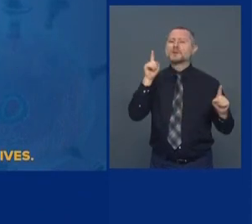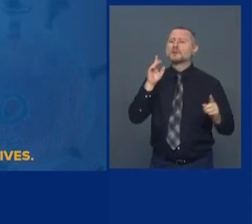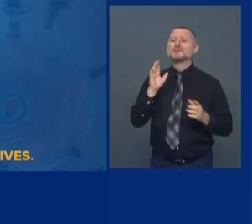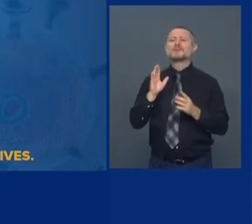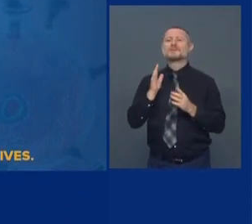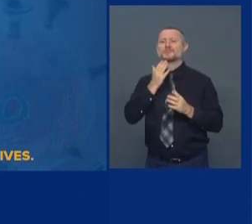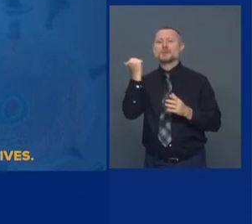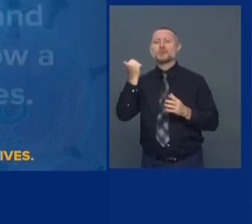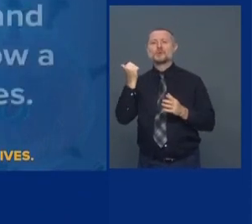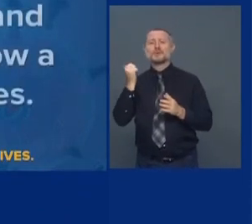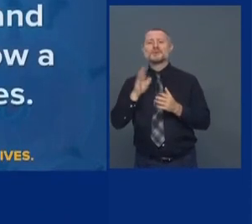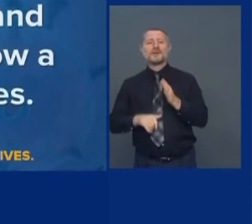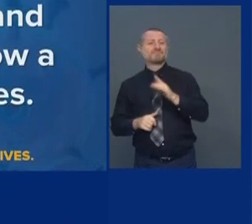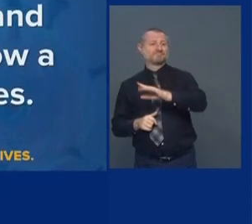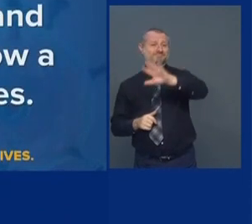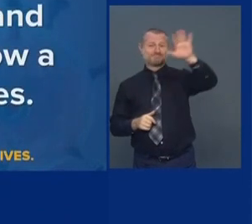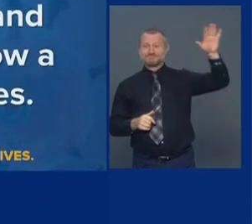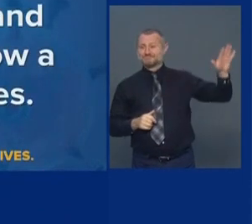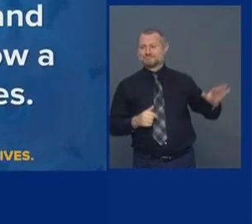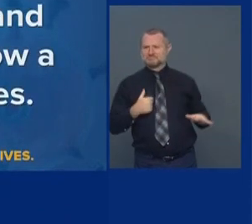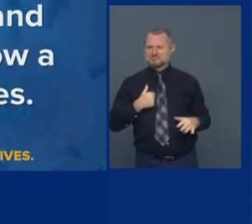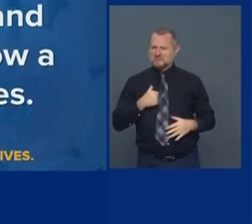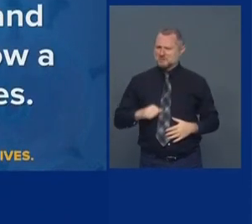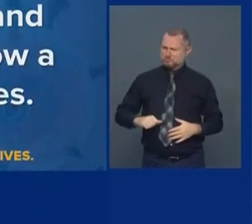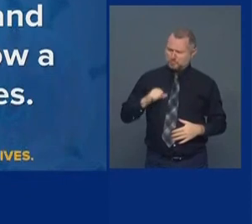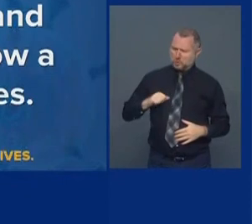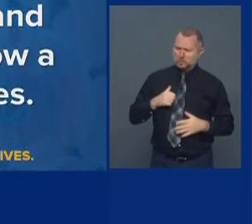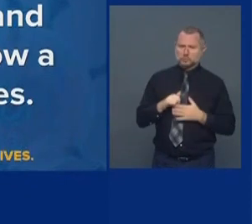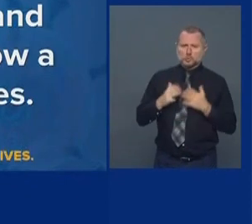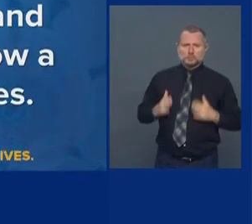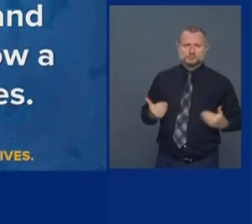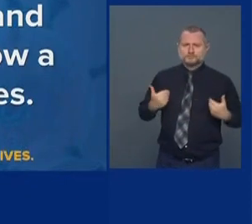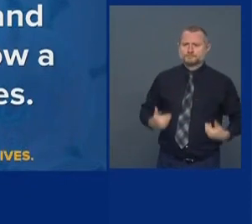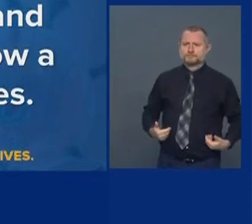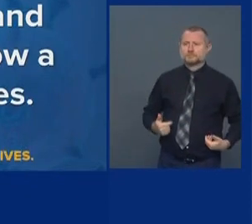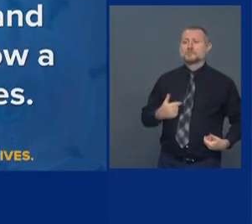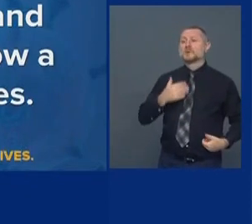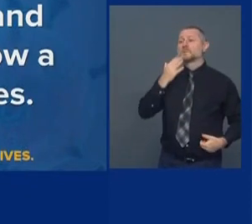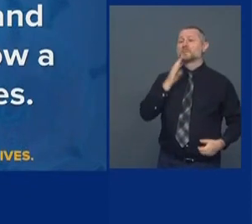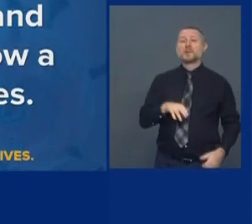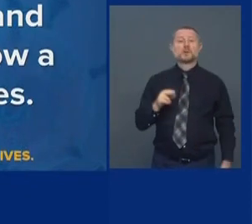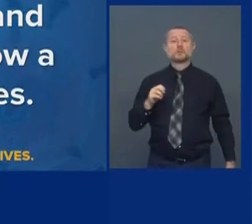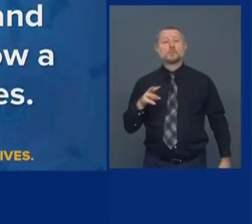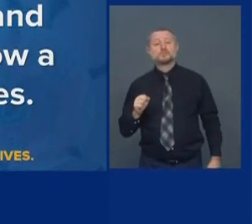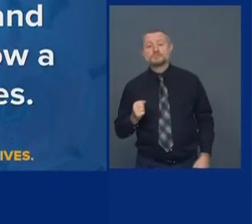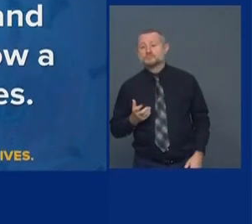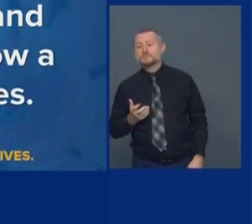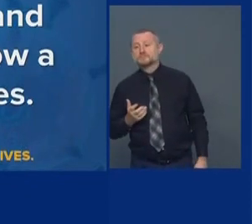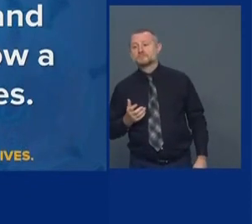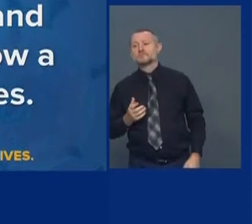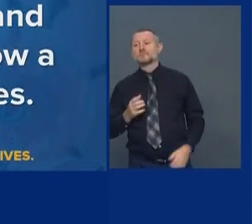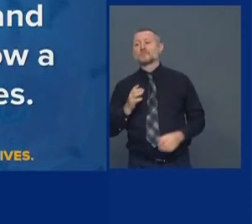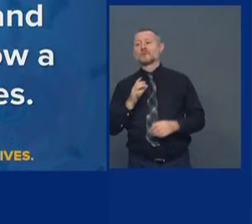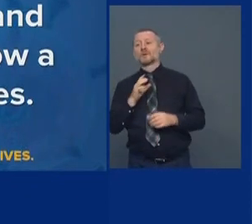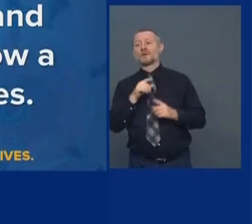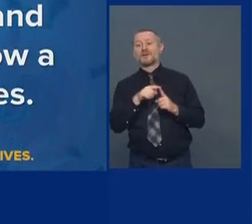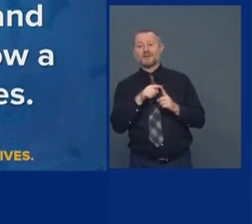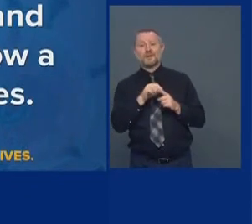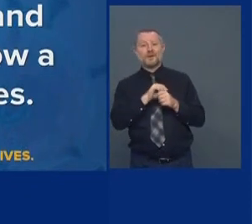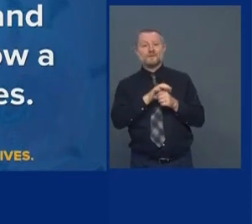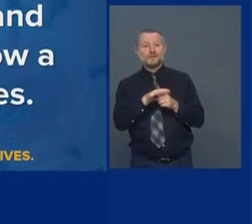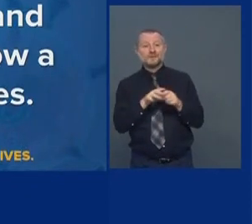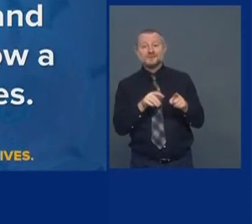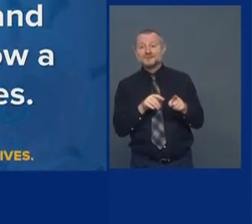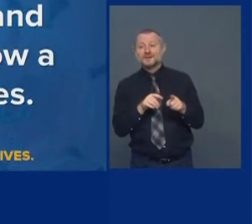New Yorker. The bad news is we have after effects of COVID, social after